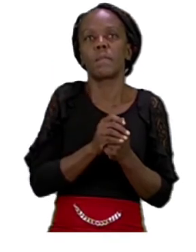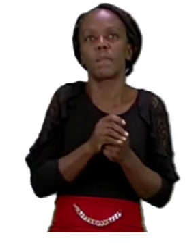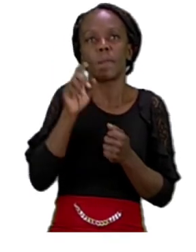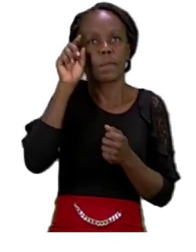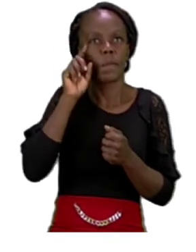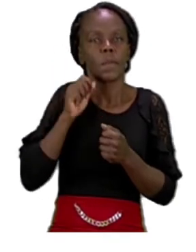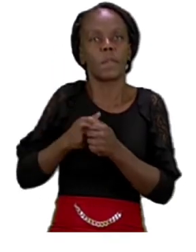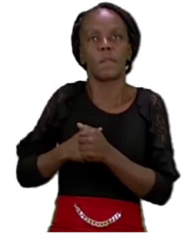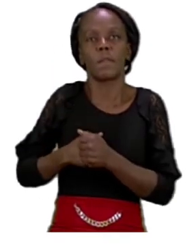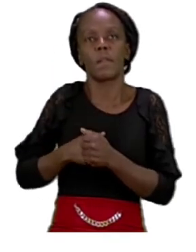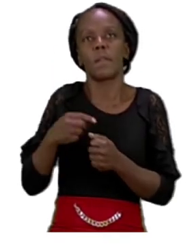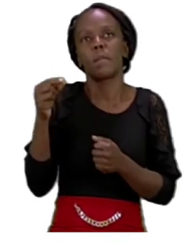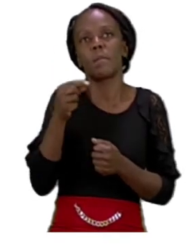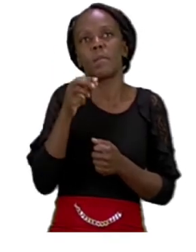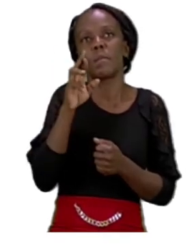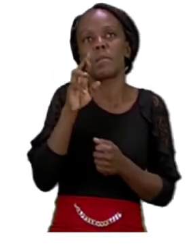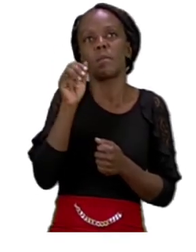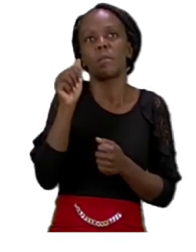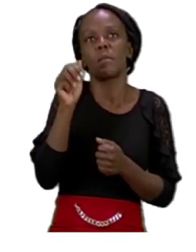grandfather, grandfather.